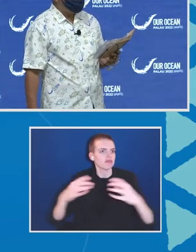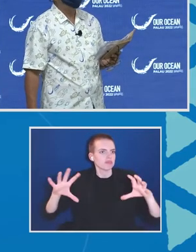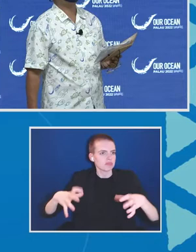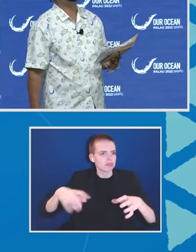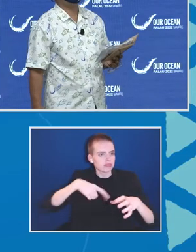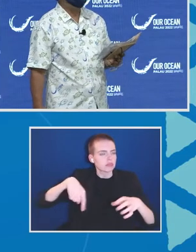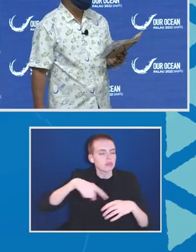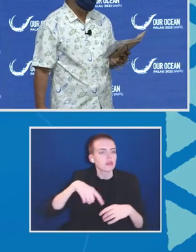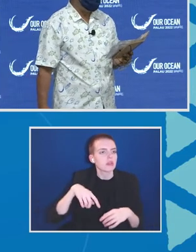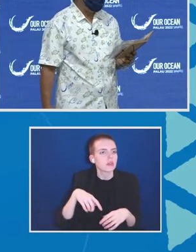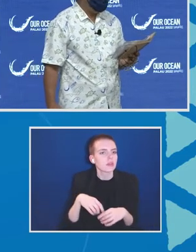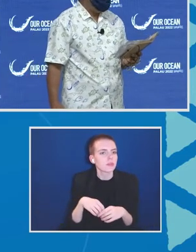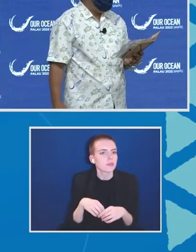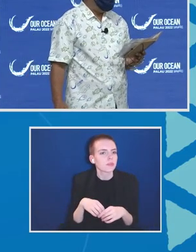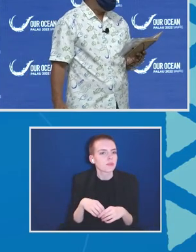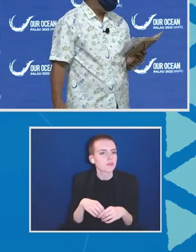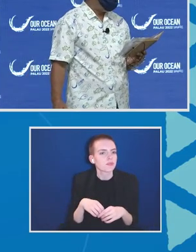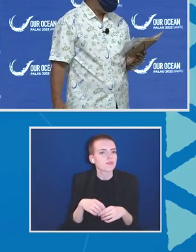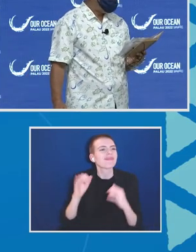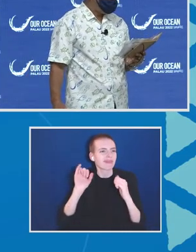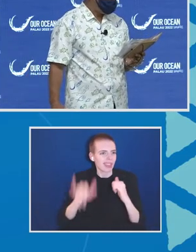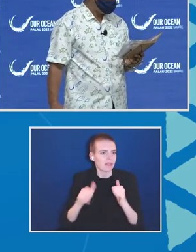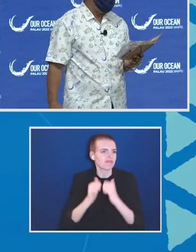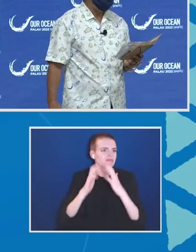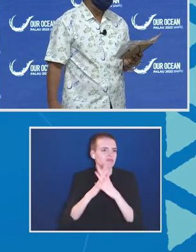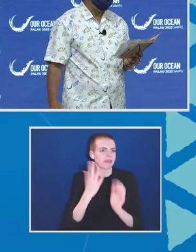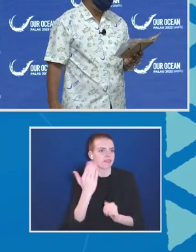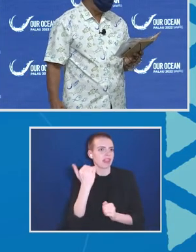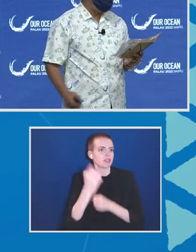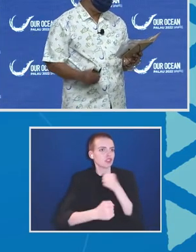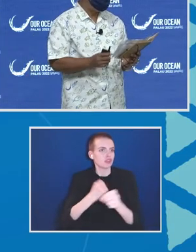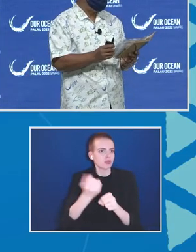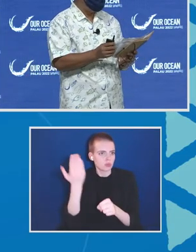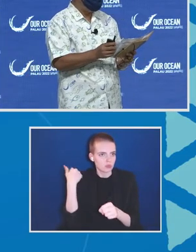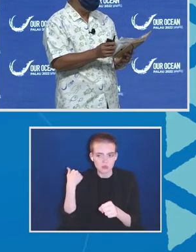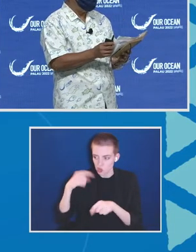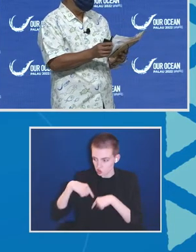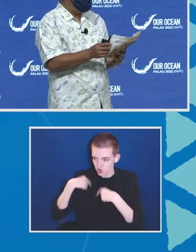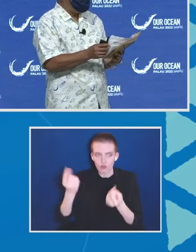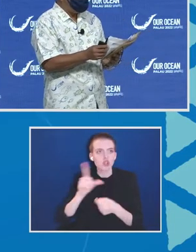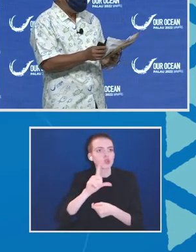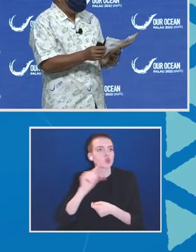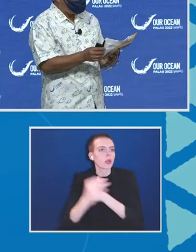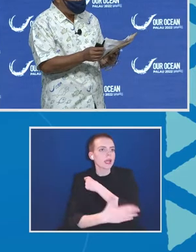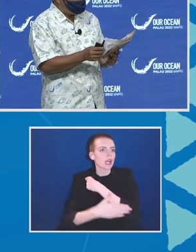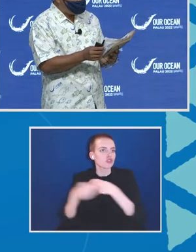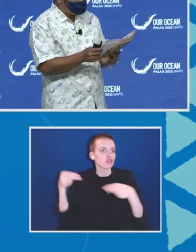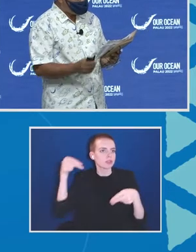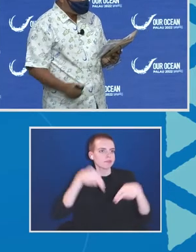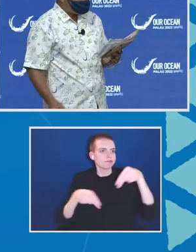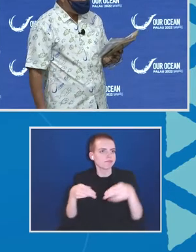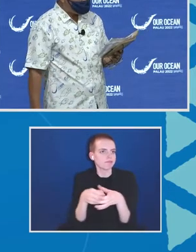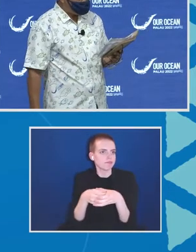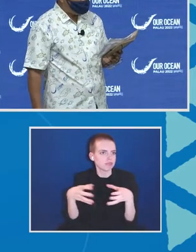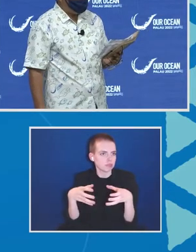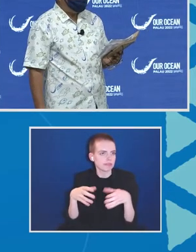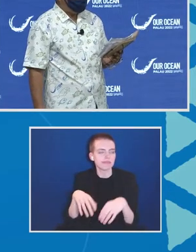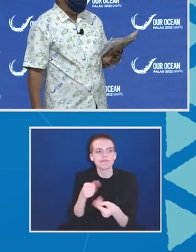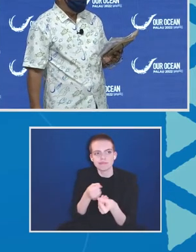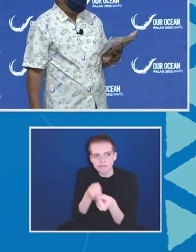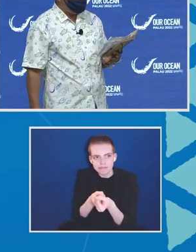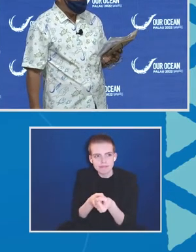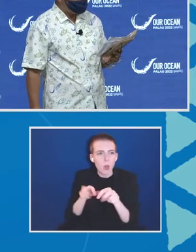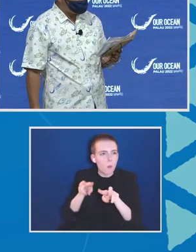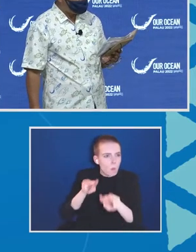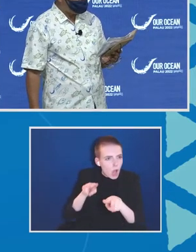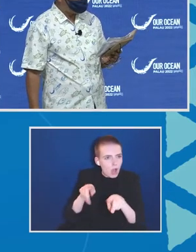adopted 15 years ago, has only 20 countries as a party to the convention. Monitoring, control, and surveillance